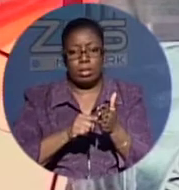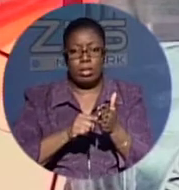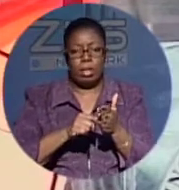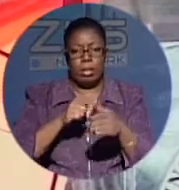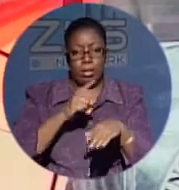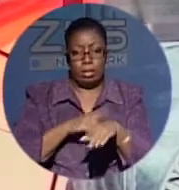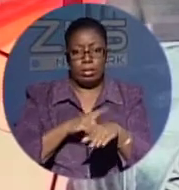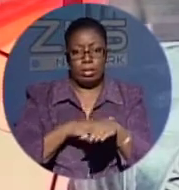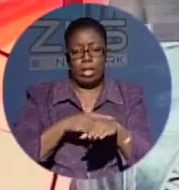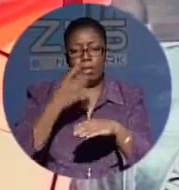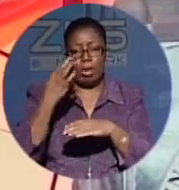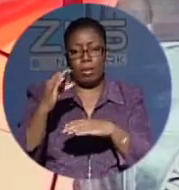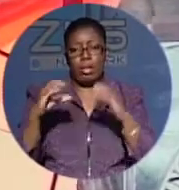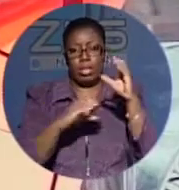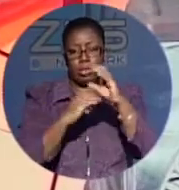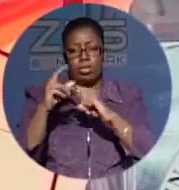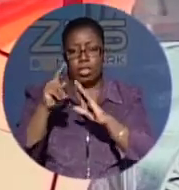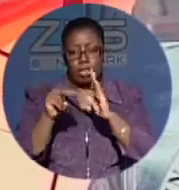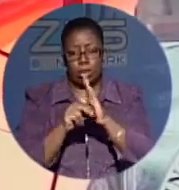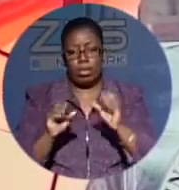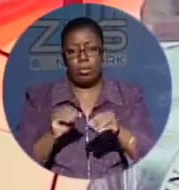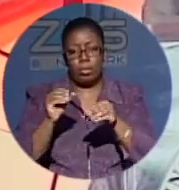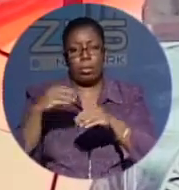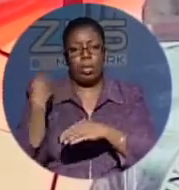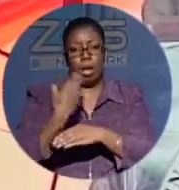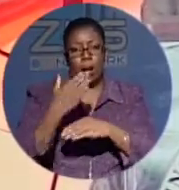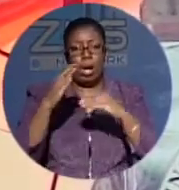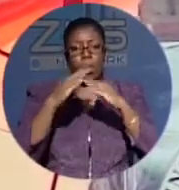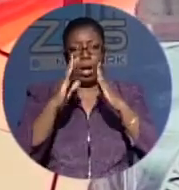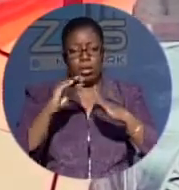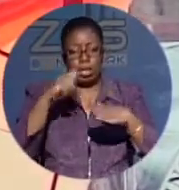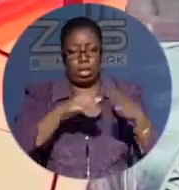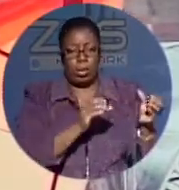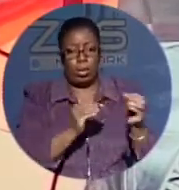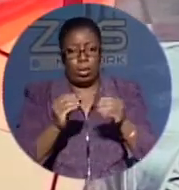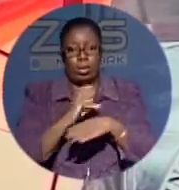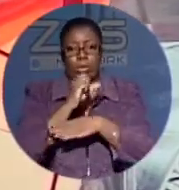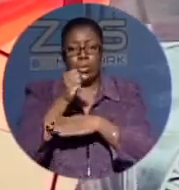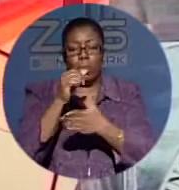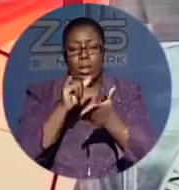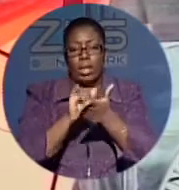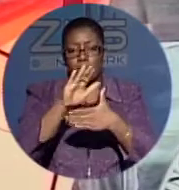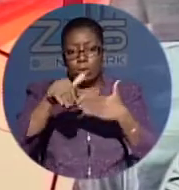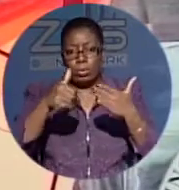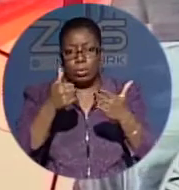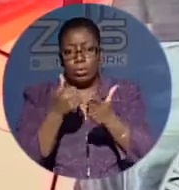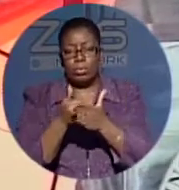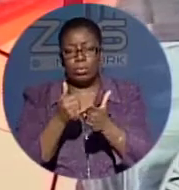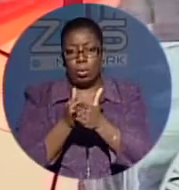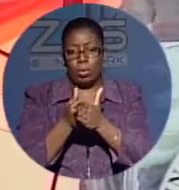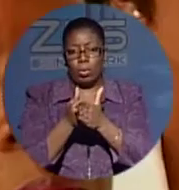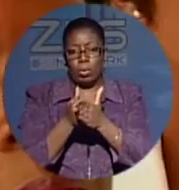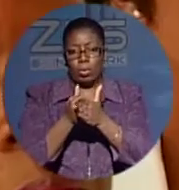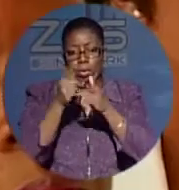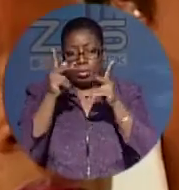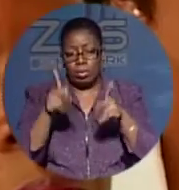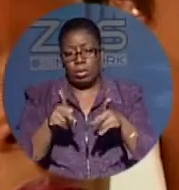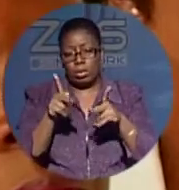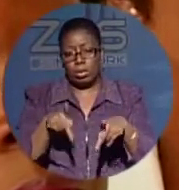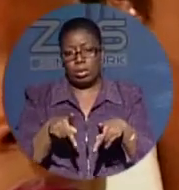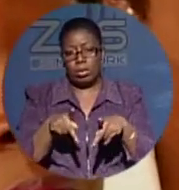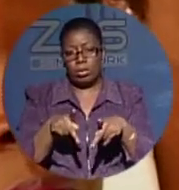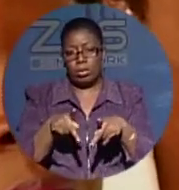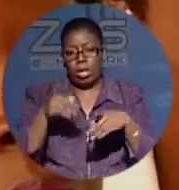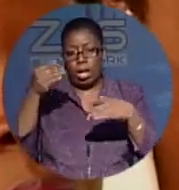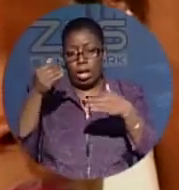construction, we will put our house in order to ensure that all our stakeholders are engaged